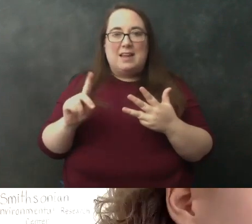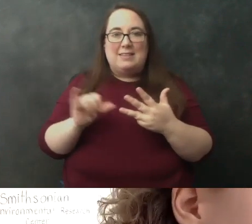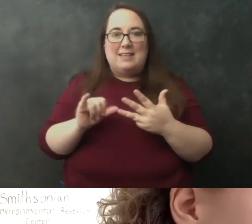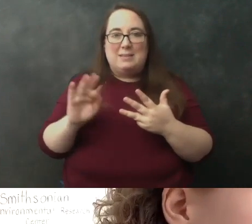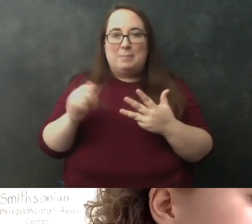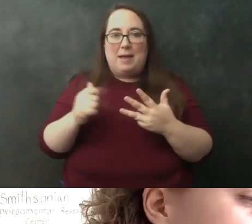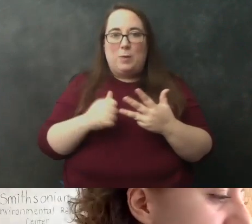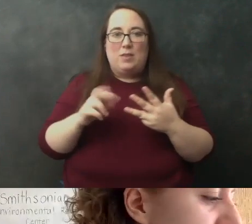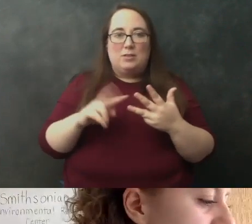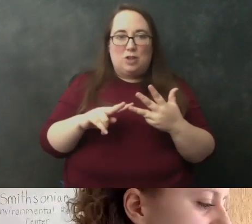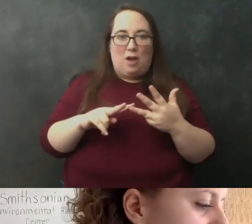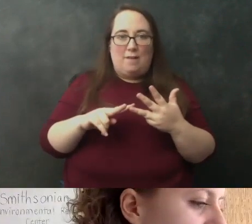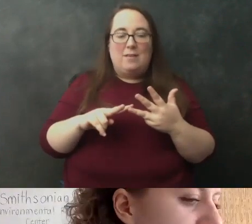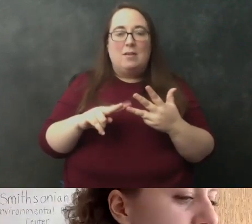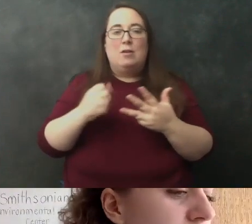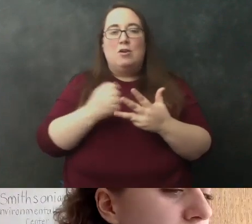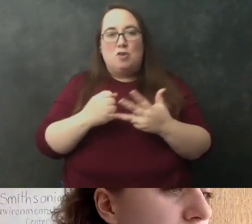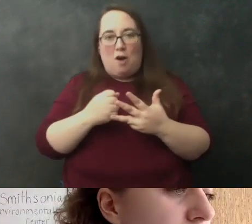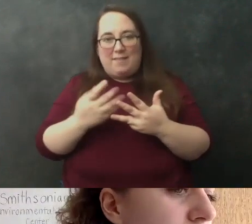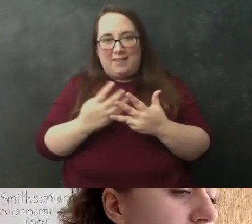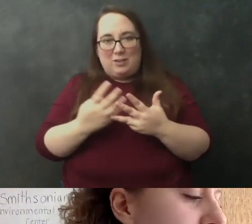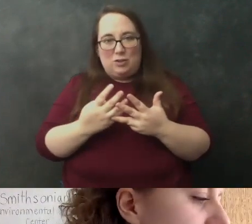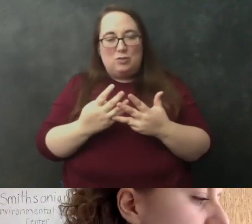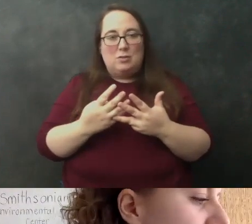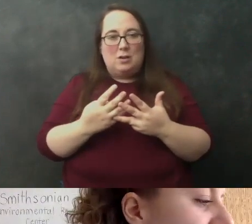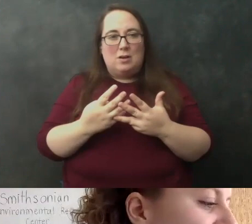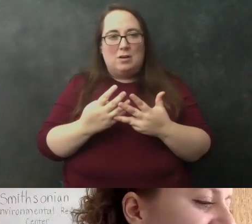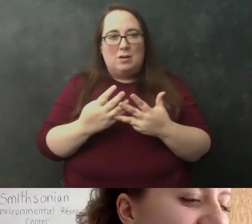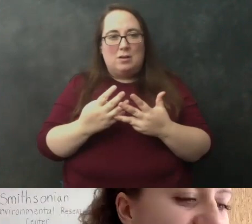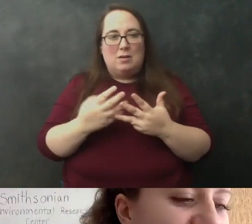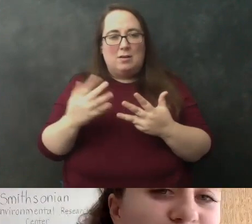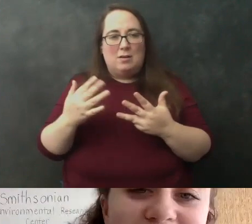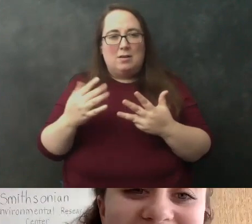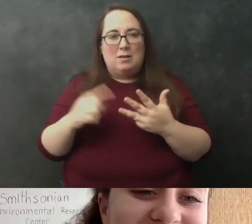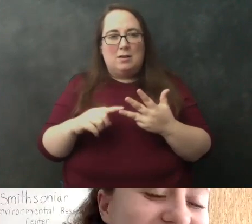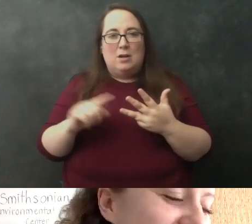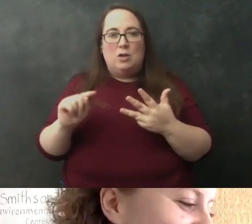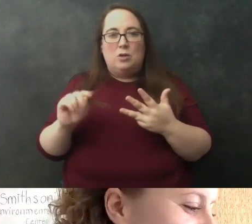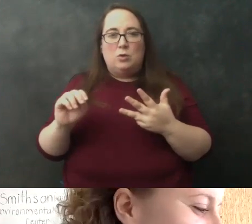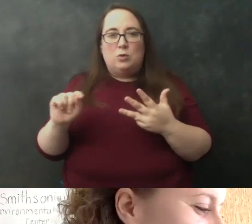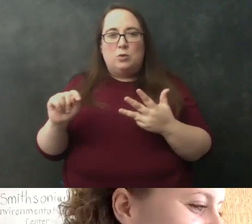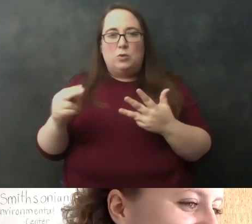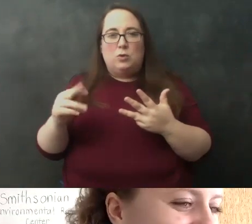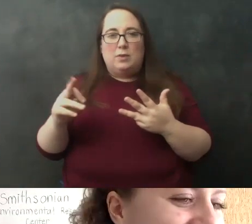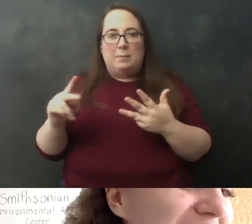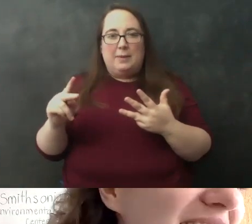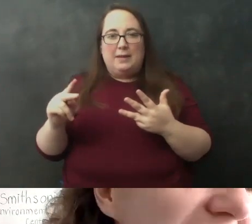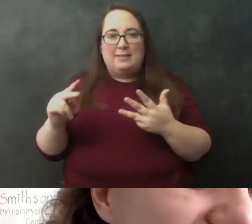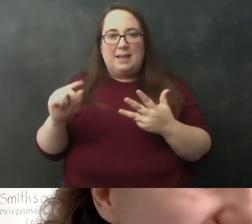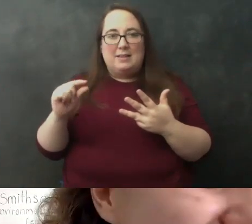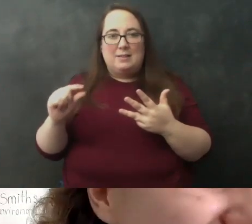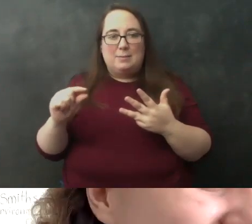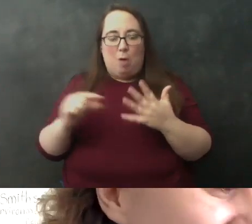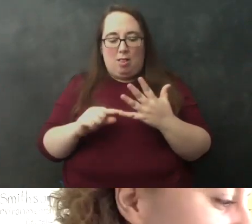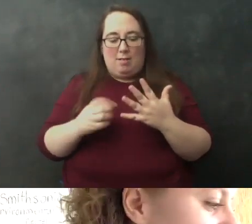coffee filters cute oh those aren't q-tips they are um toothpicks okay and a small plastic